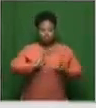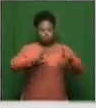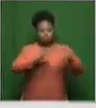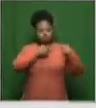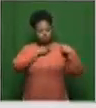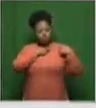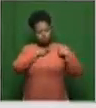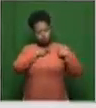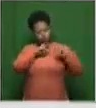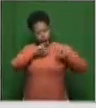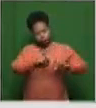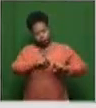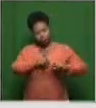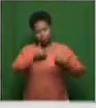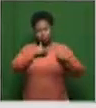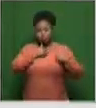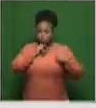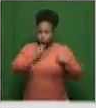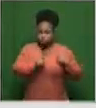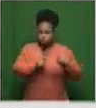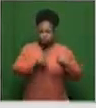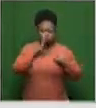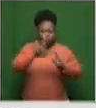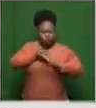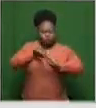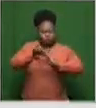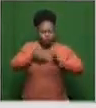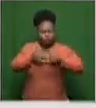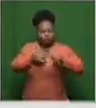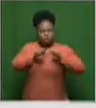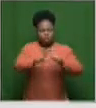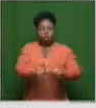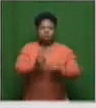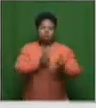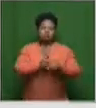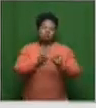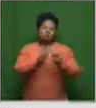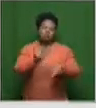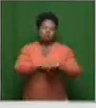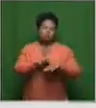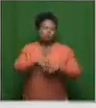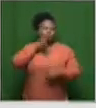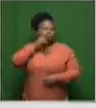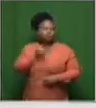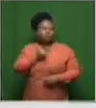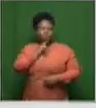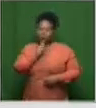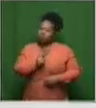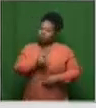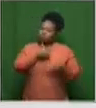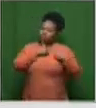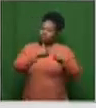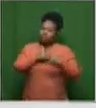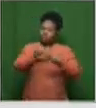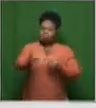vaccines in the trials as the trial is ongoing. And they will continue to look at safety for a